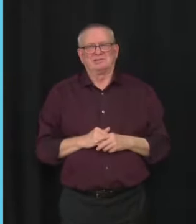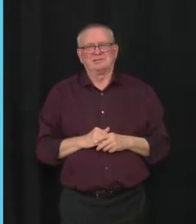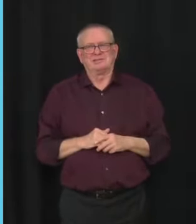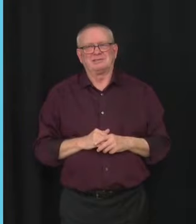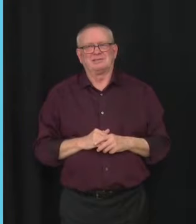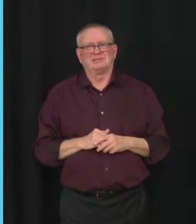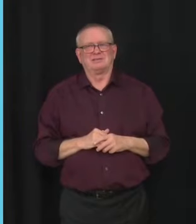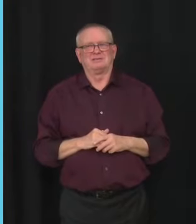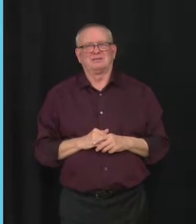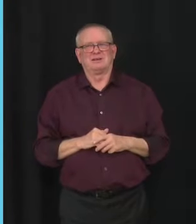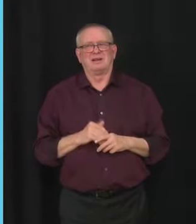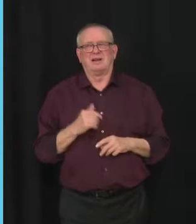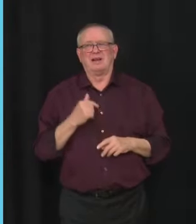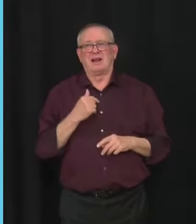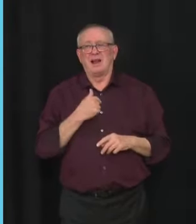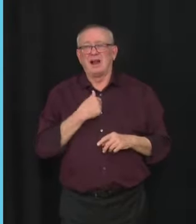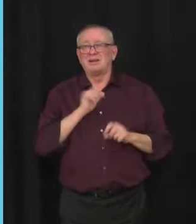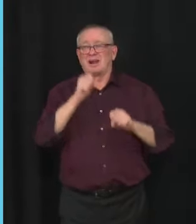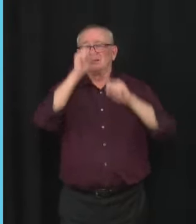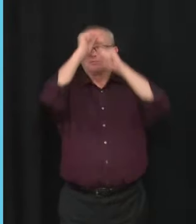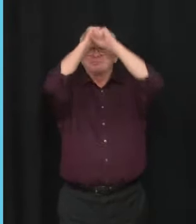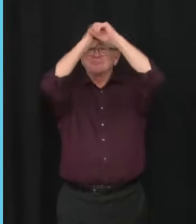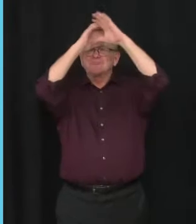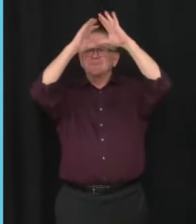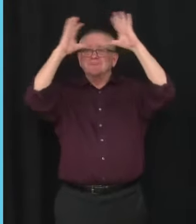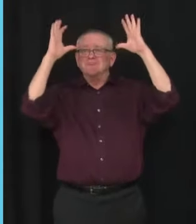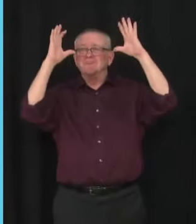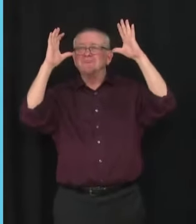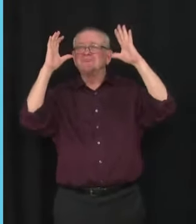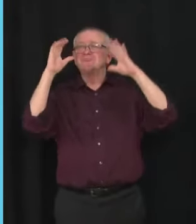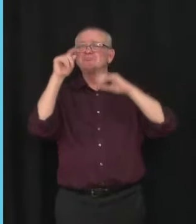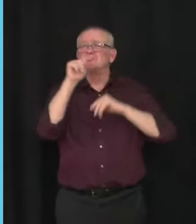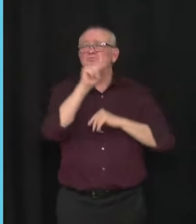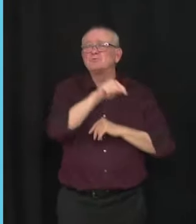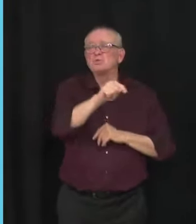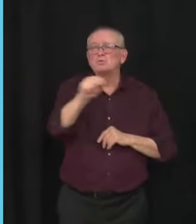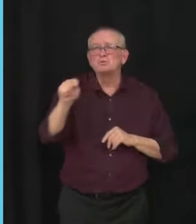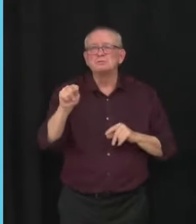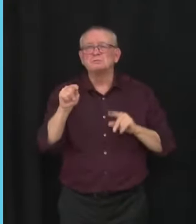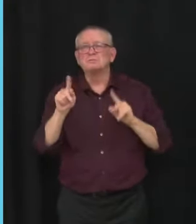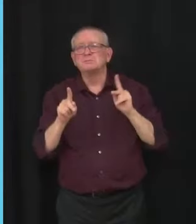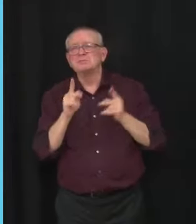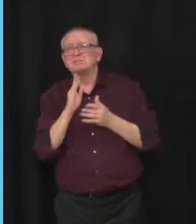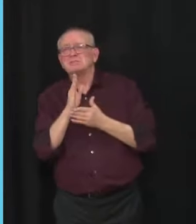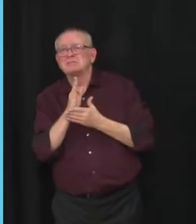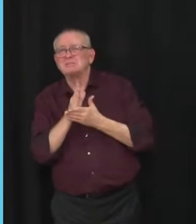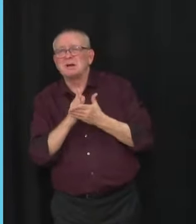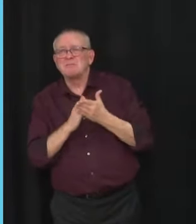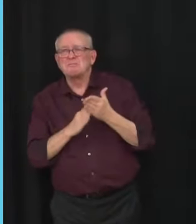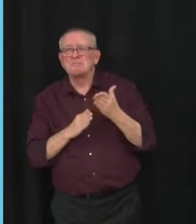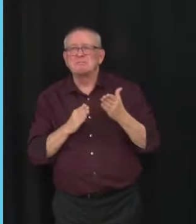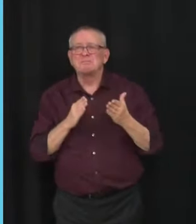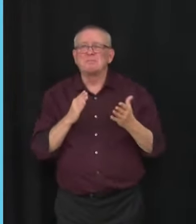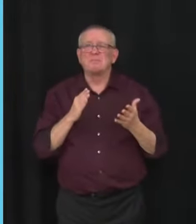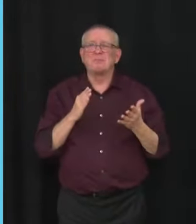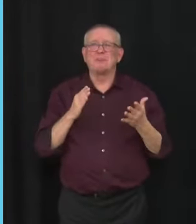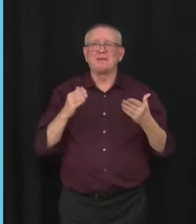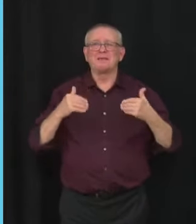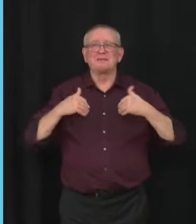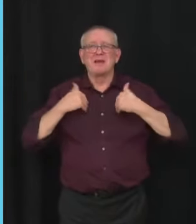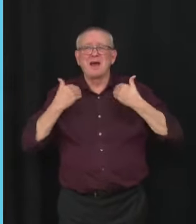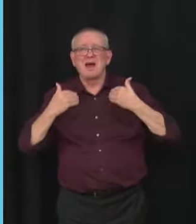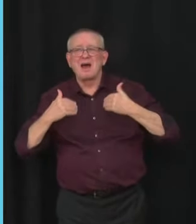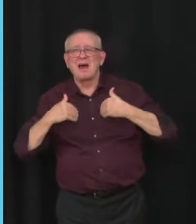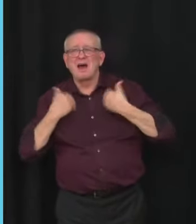Because I can imagine some over caffeinated young green radical will hear in St.